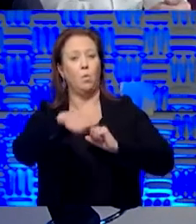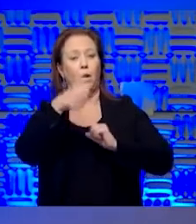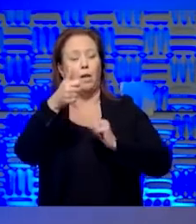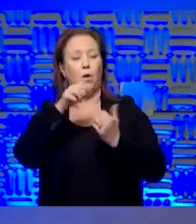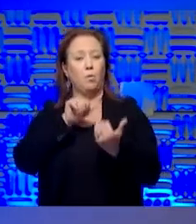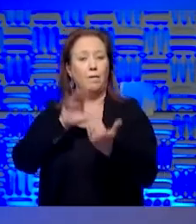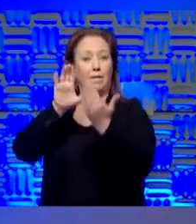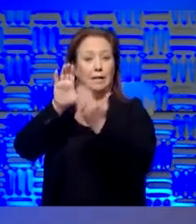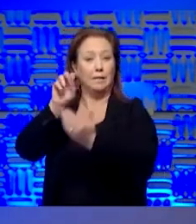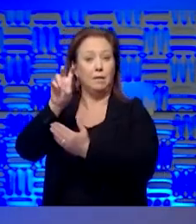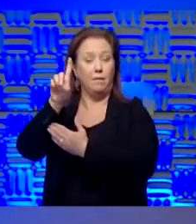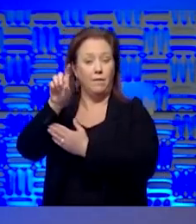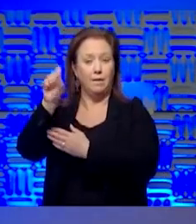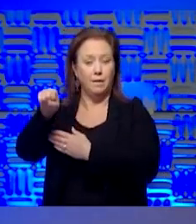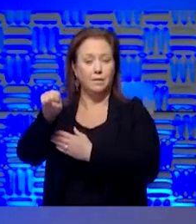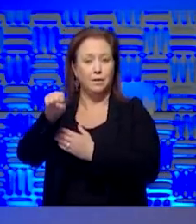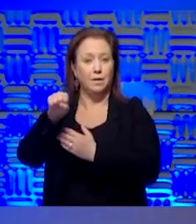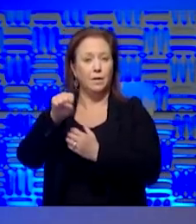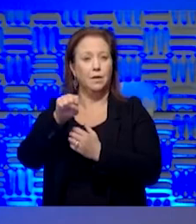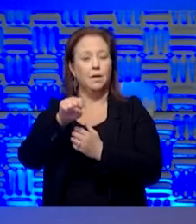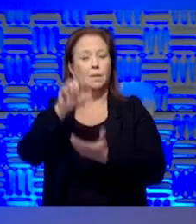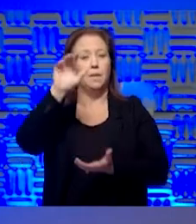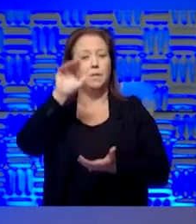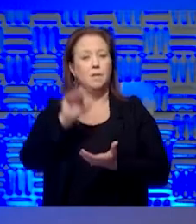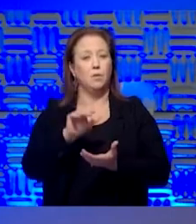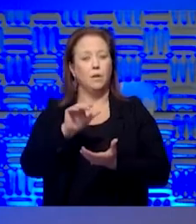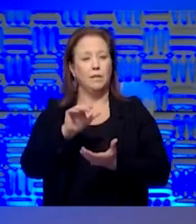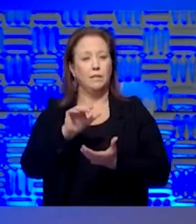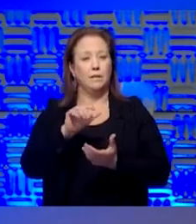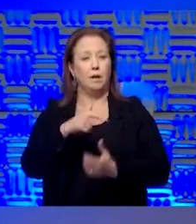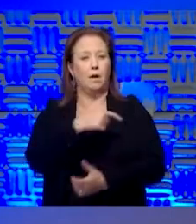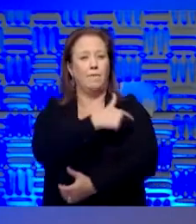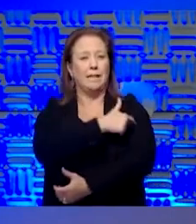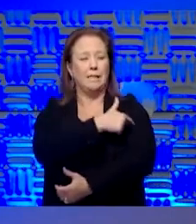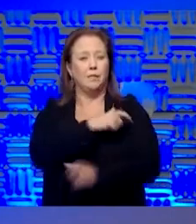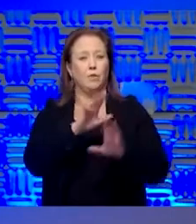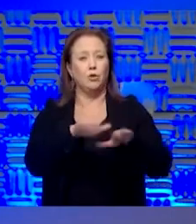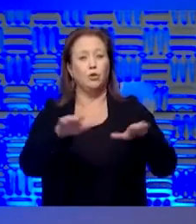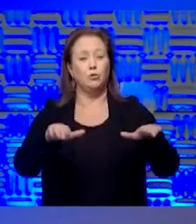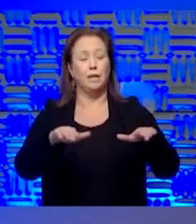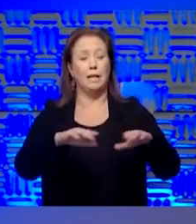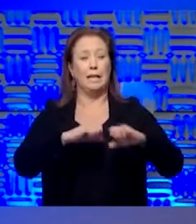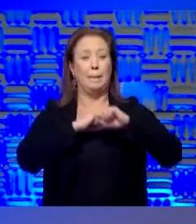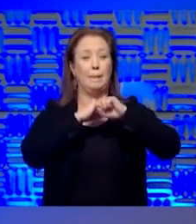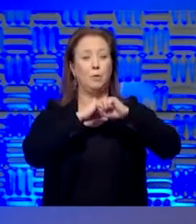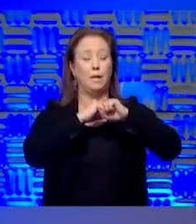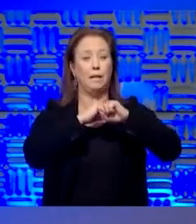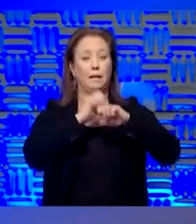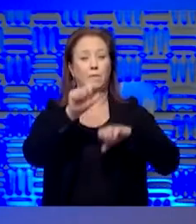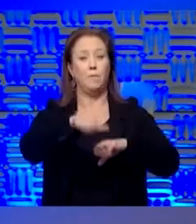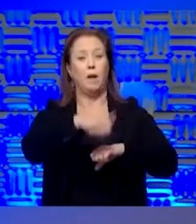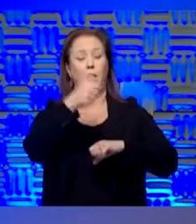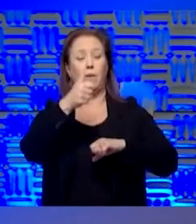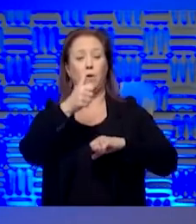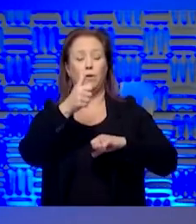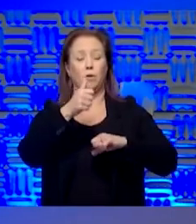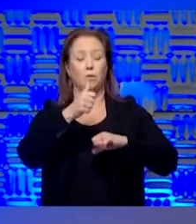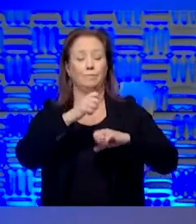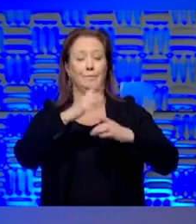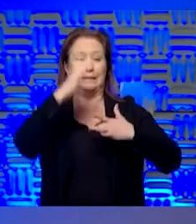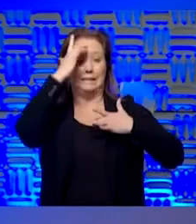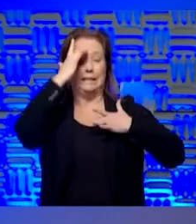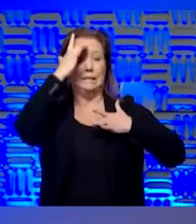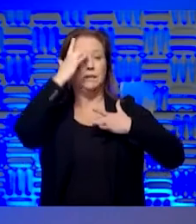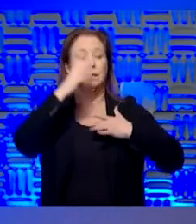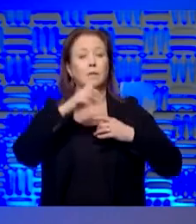with besides COVID, but also maybe decrease or lack of vaccination for our children and keeping them protected from otherwise very preventable diseases.